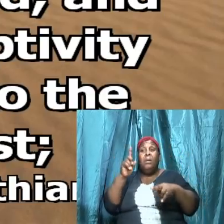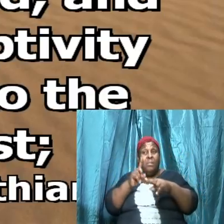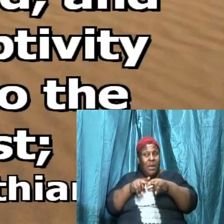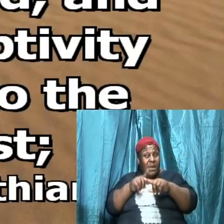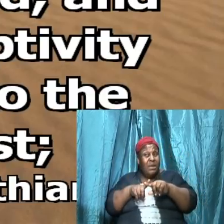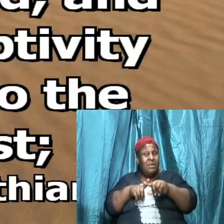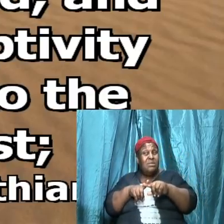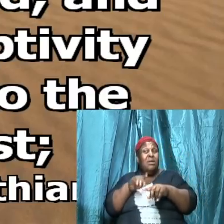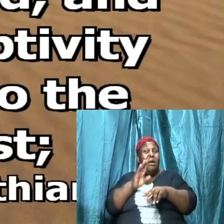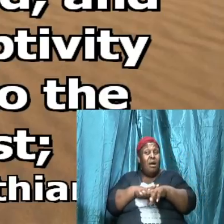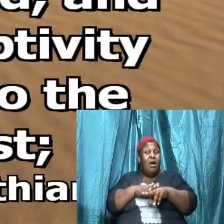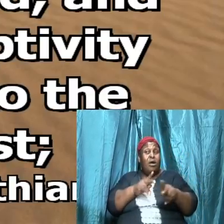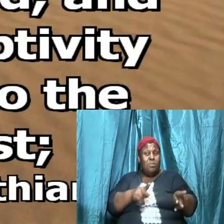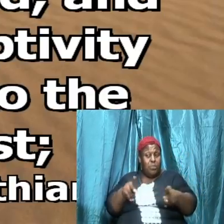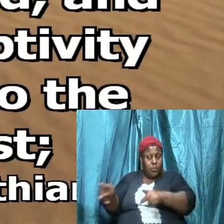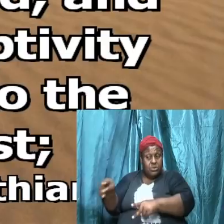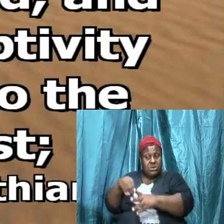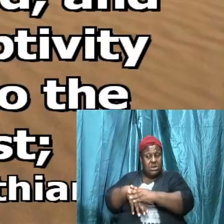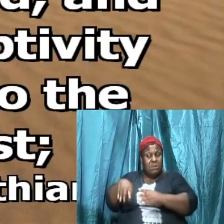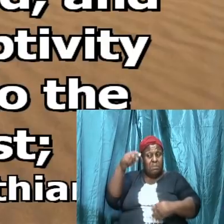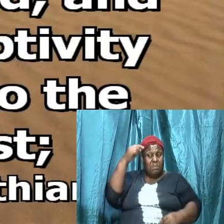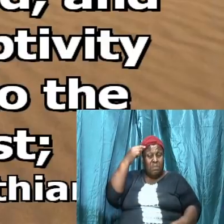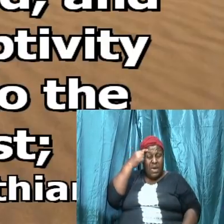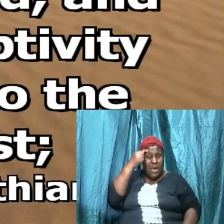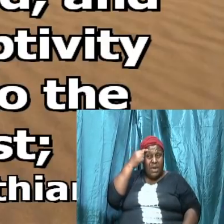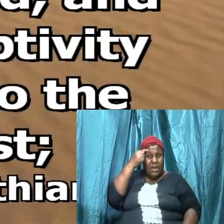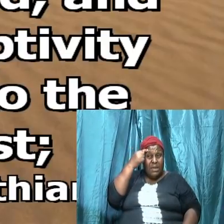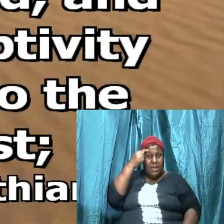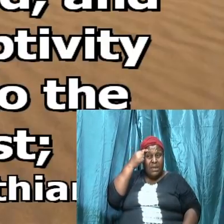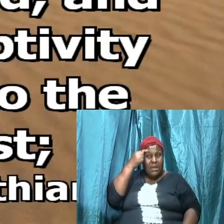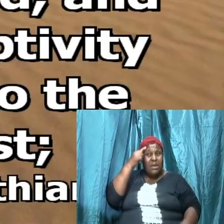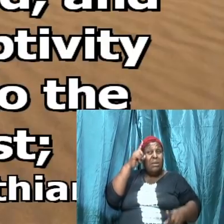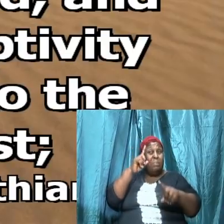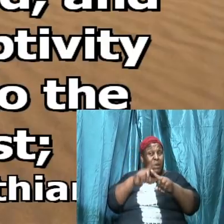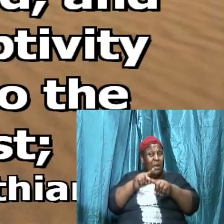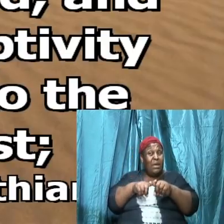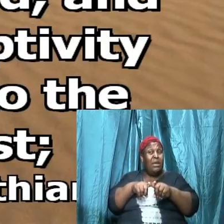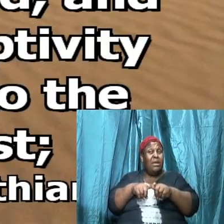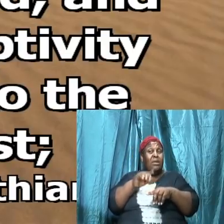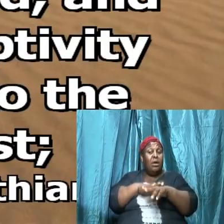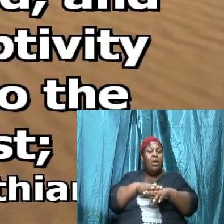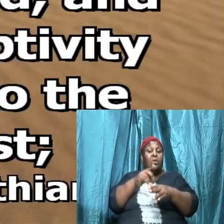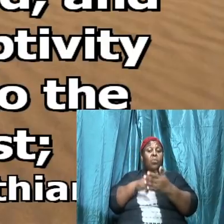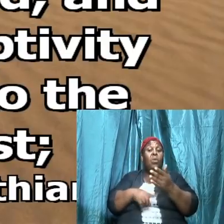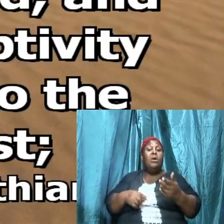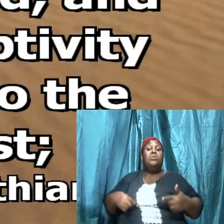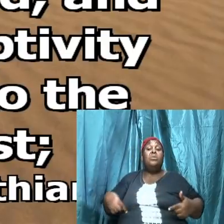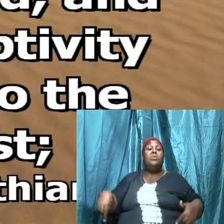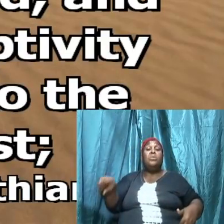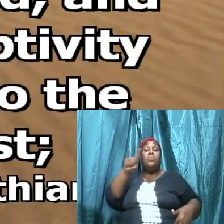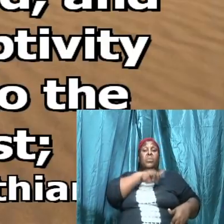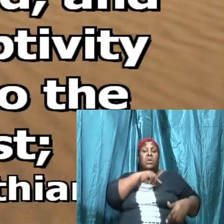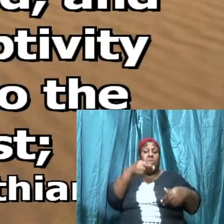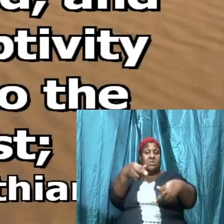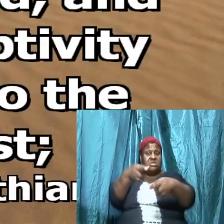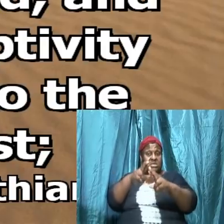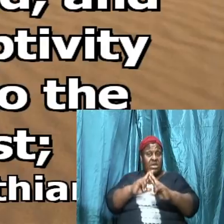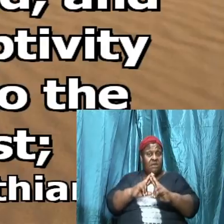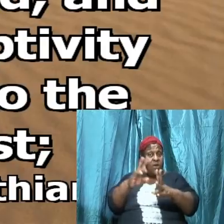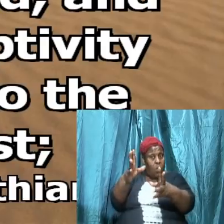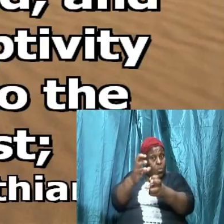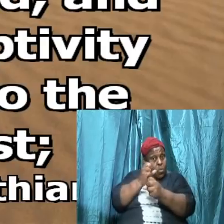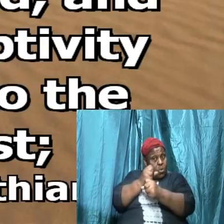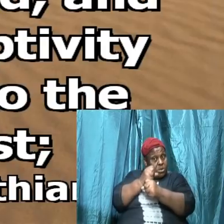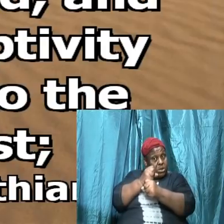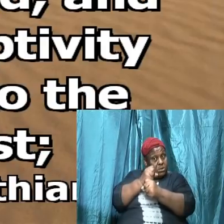what is planted in the mind and depending on what we receive and hold on to